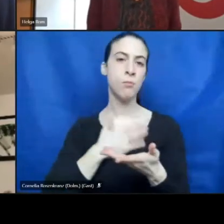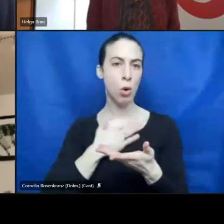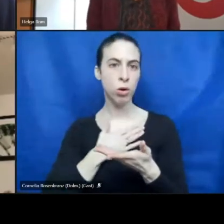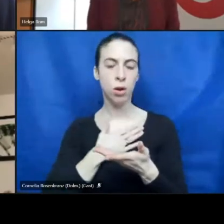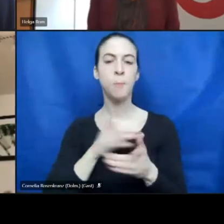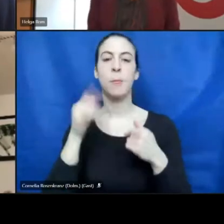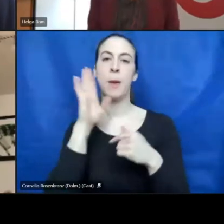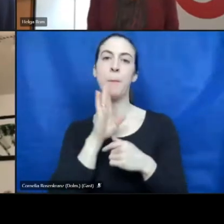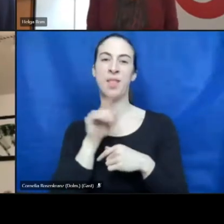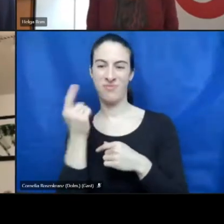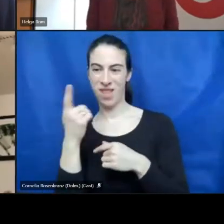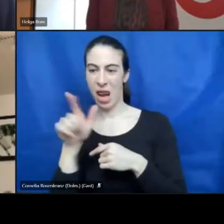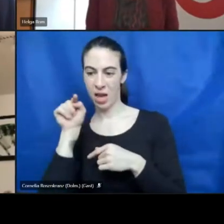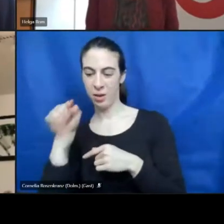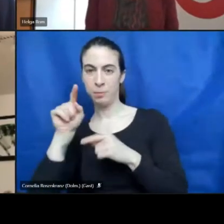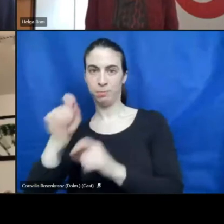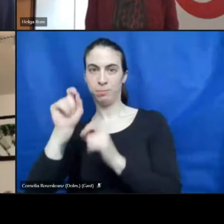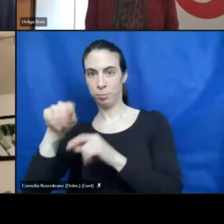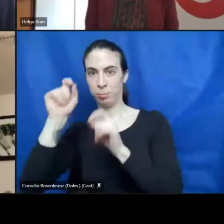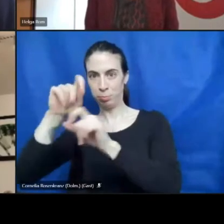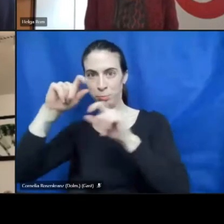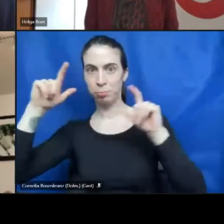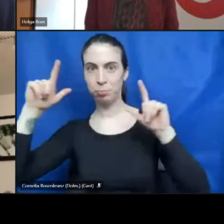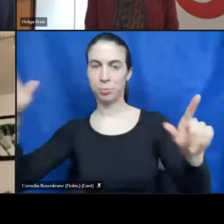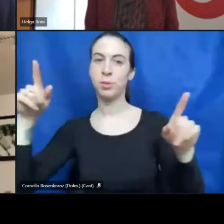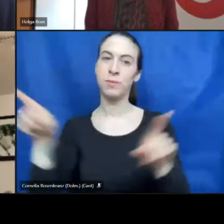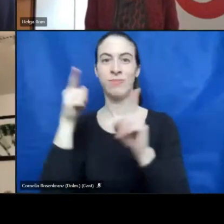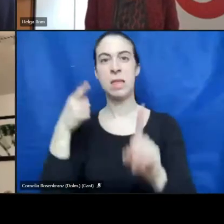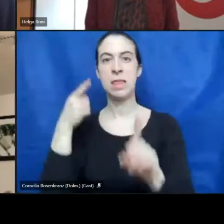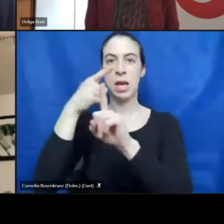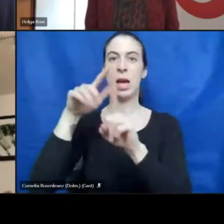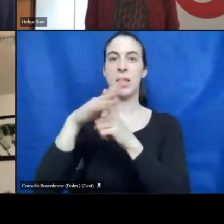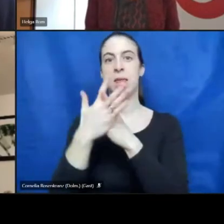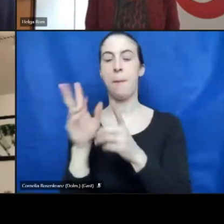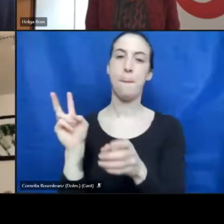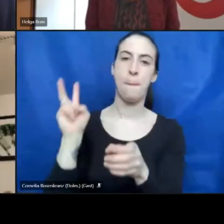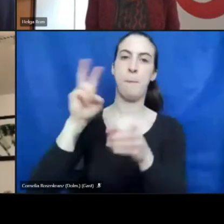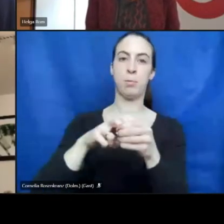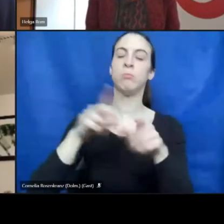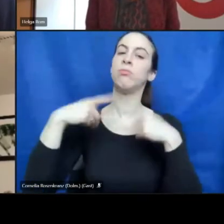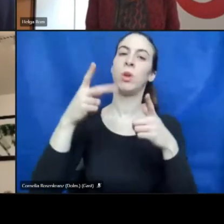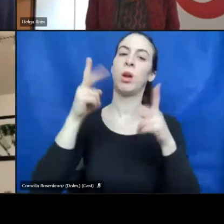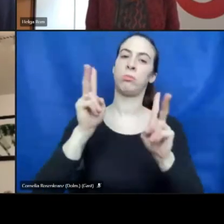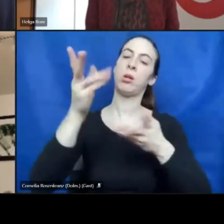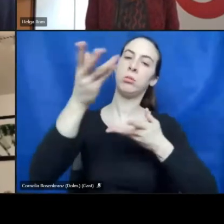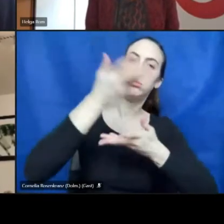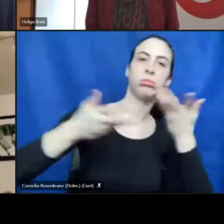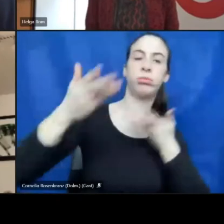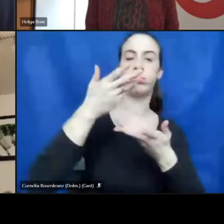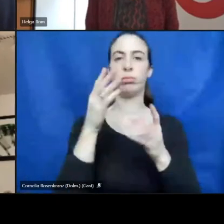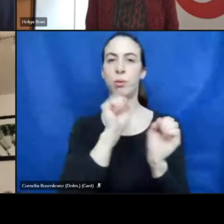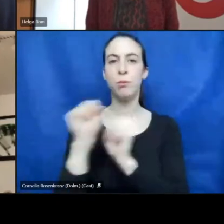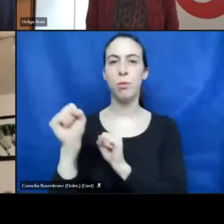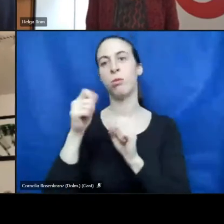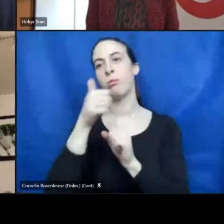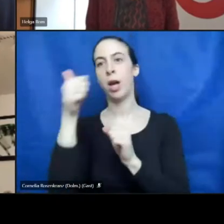click to the link and come straight into this Teams session so we can talk together in the next